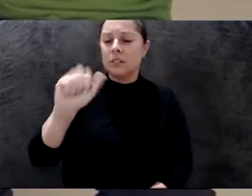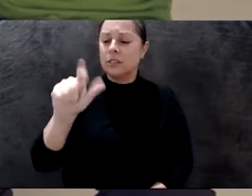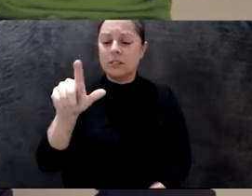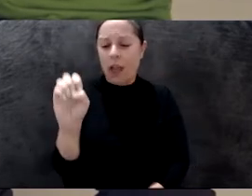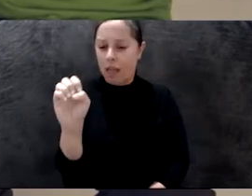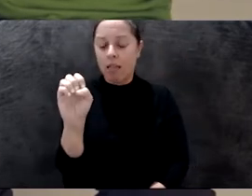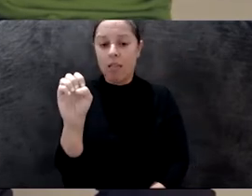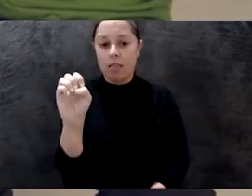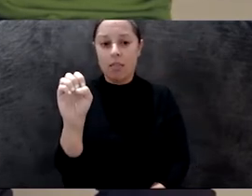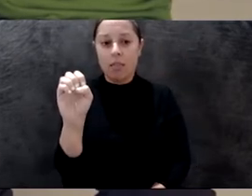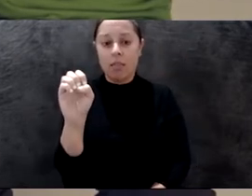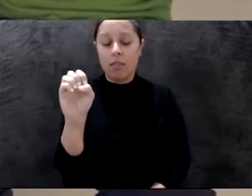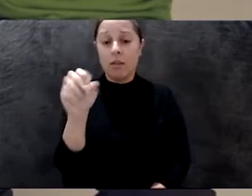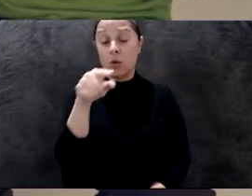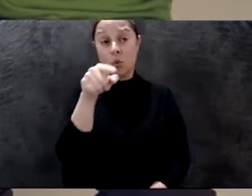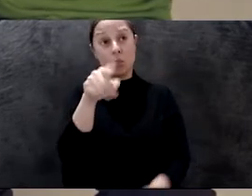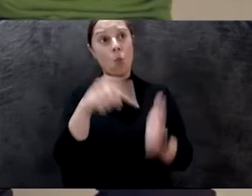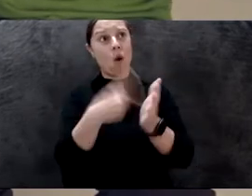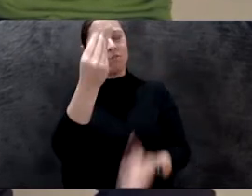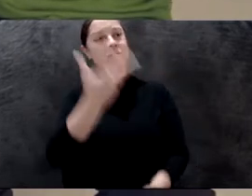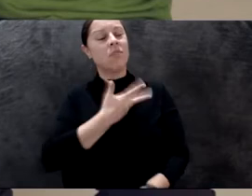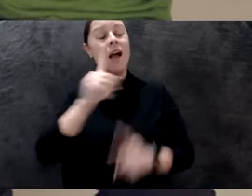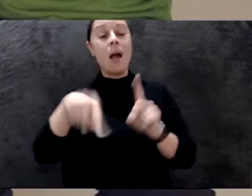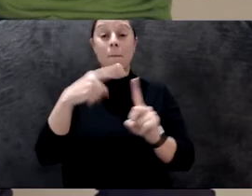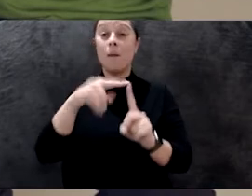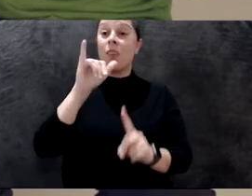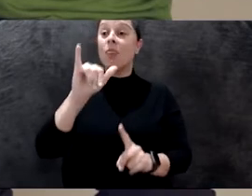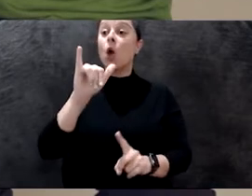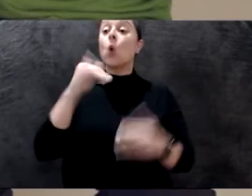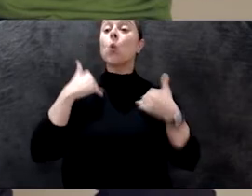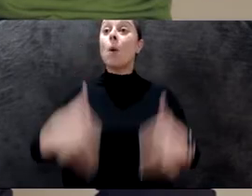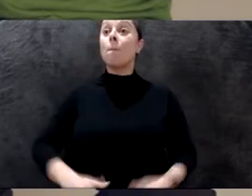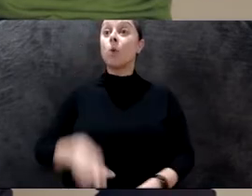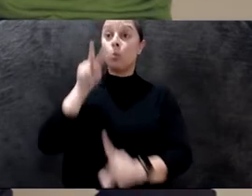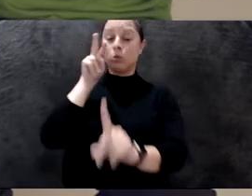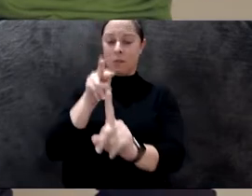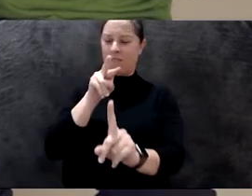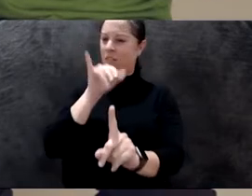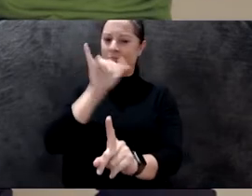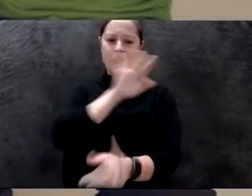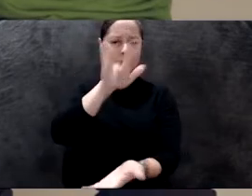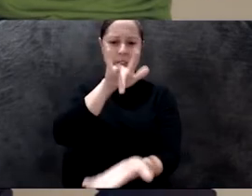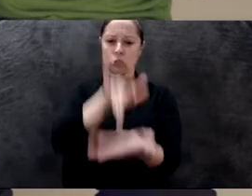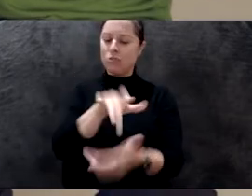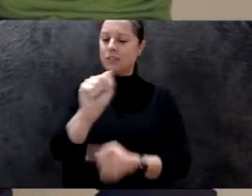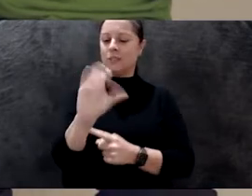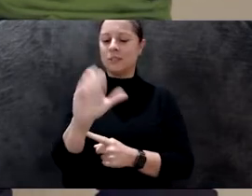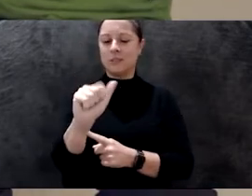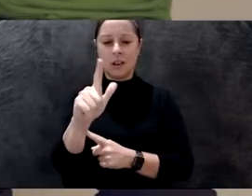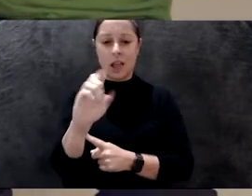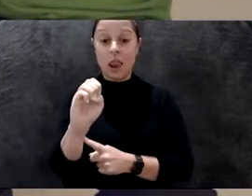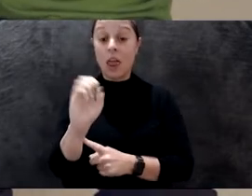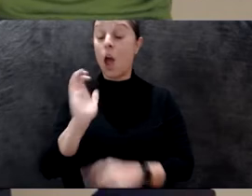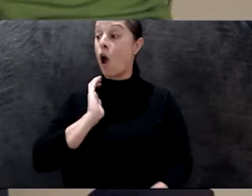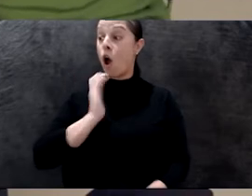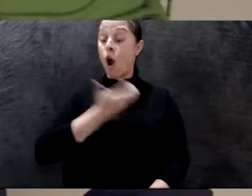also about de-centering the human perspective and about triggering the realization that our view of reality is not the only one. And